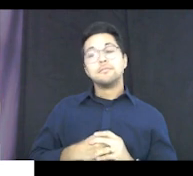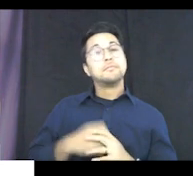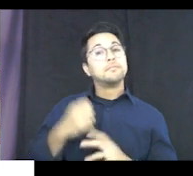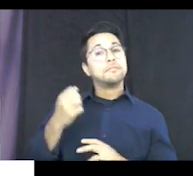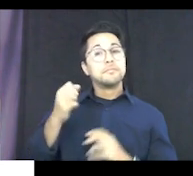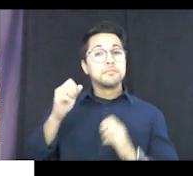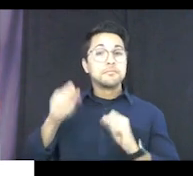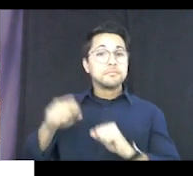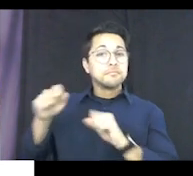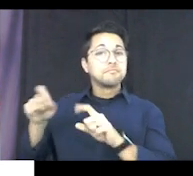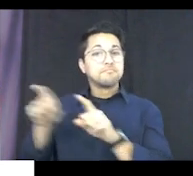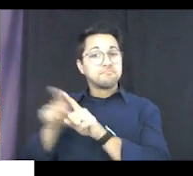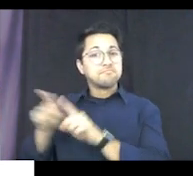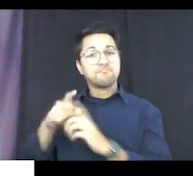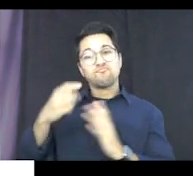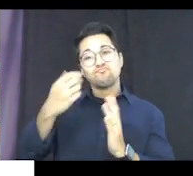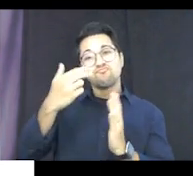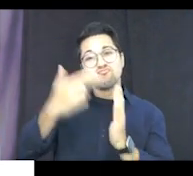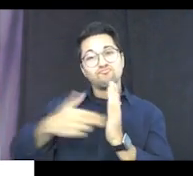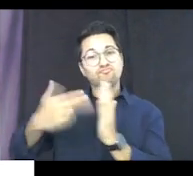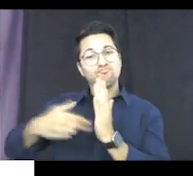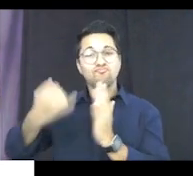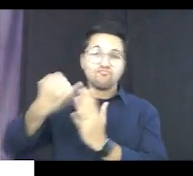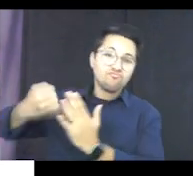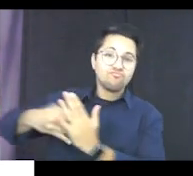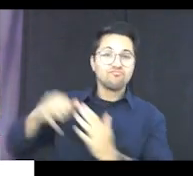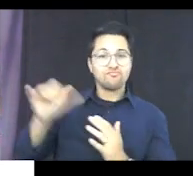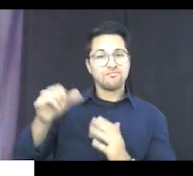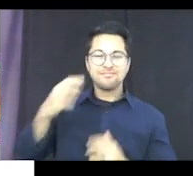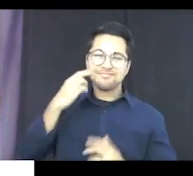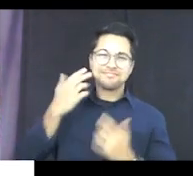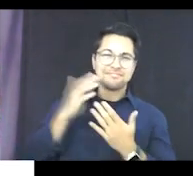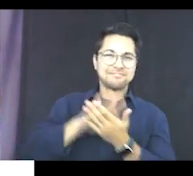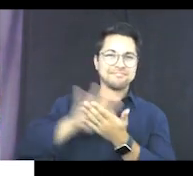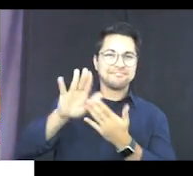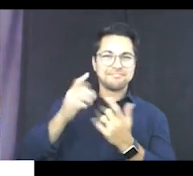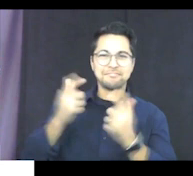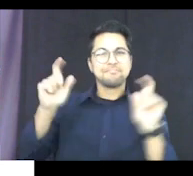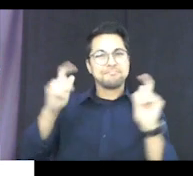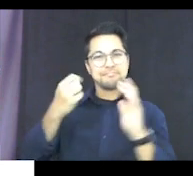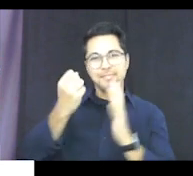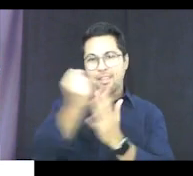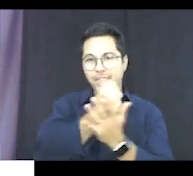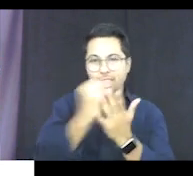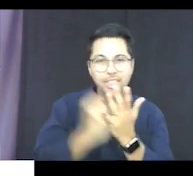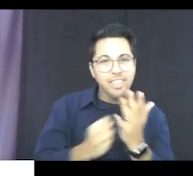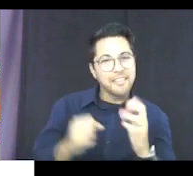Or you can actually draw with them too, which is really kind of fun, because they're nice, big markers for kids to use.